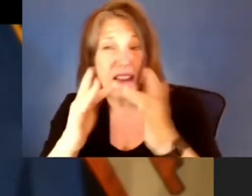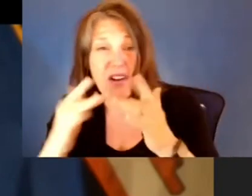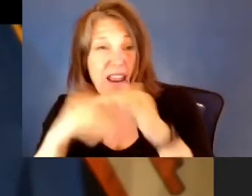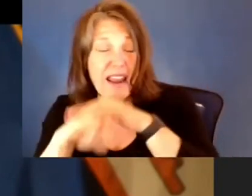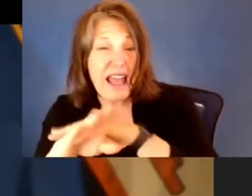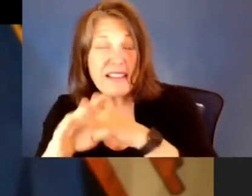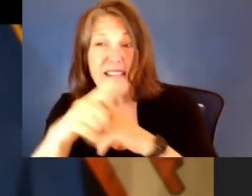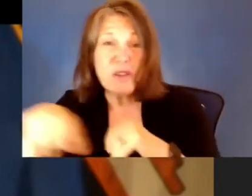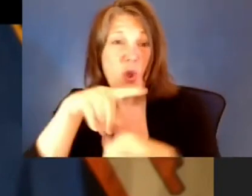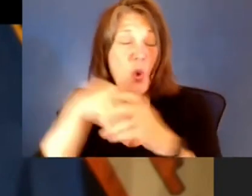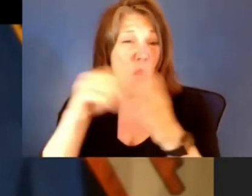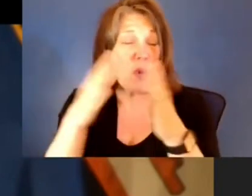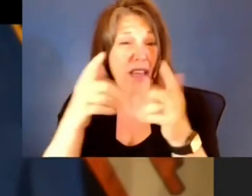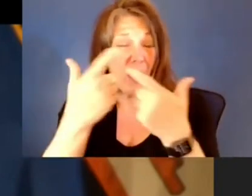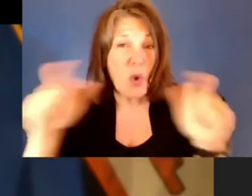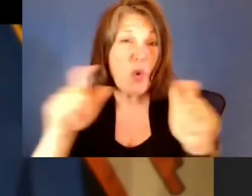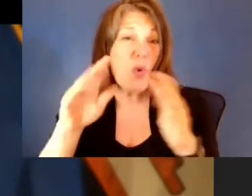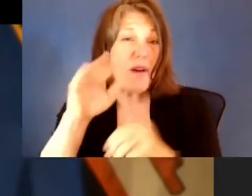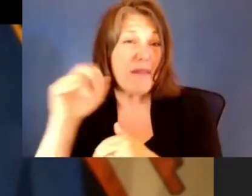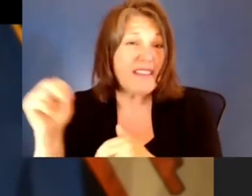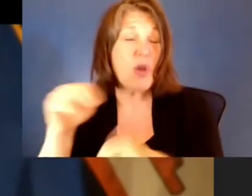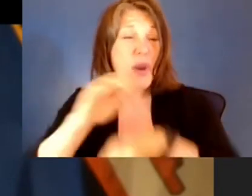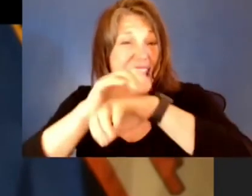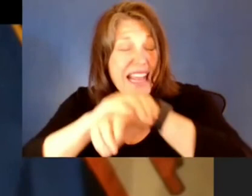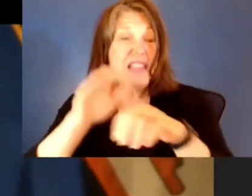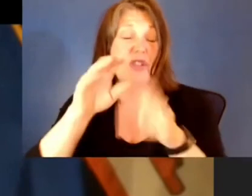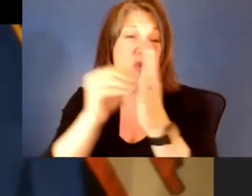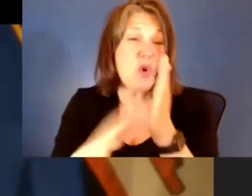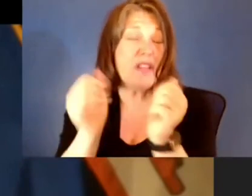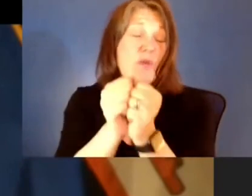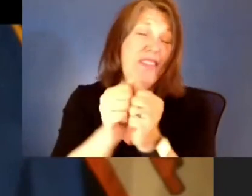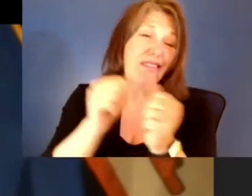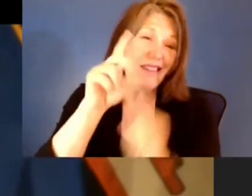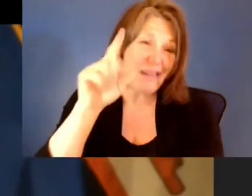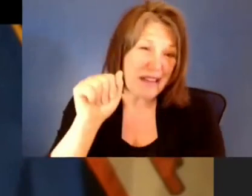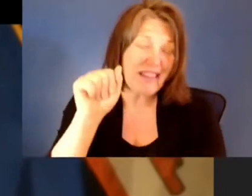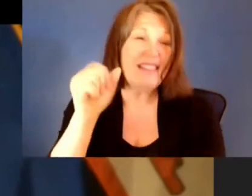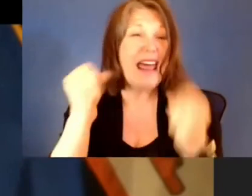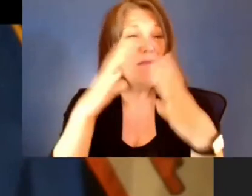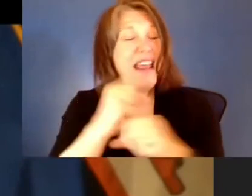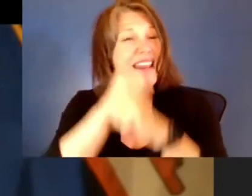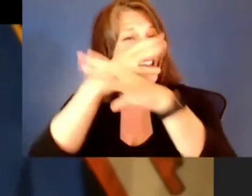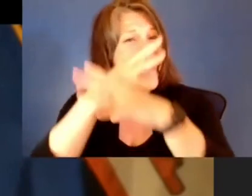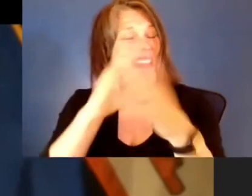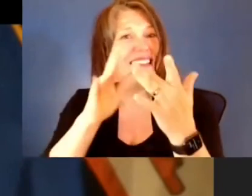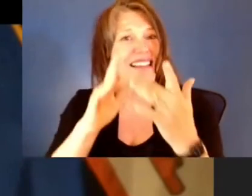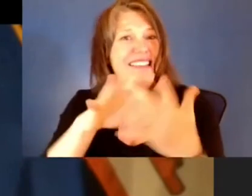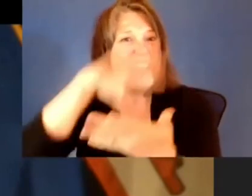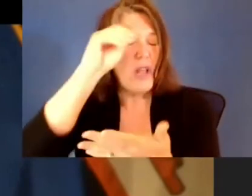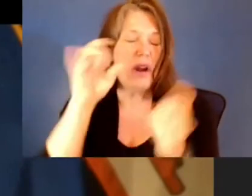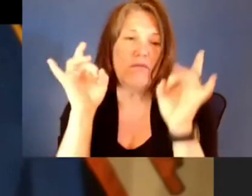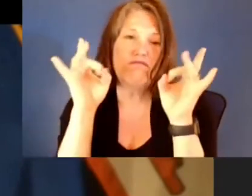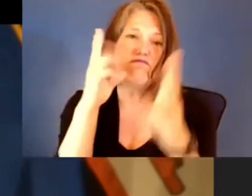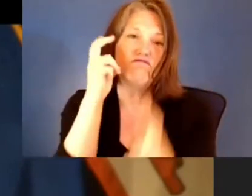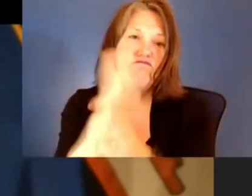English language learners, students with disabilities, and many more, distance learning has been even harder. The disparities in our educational system